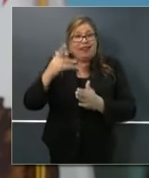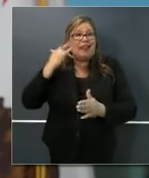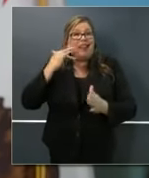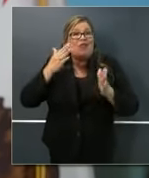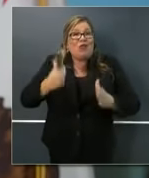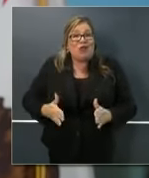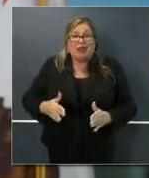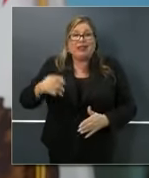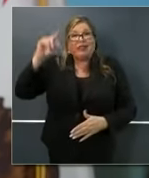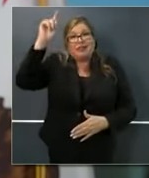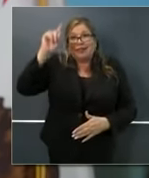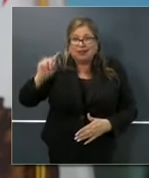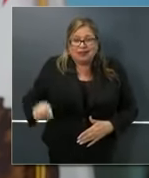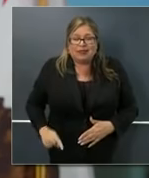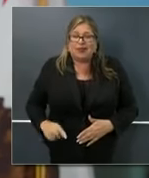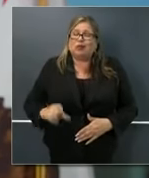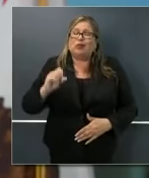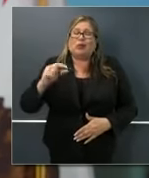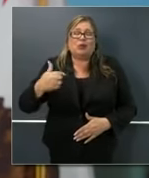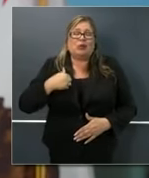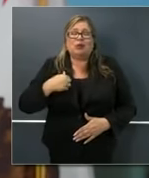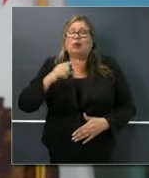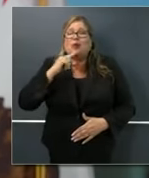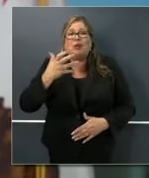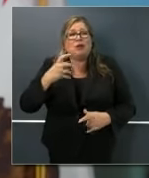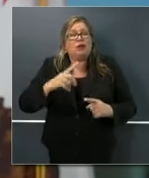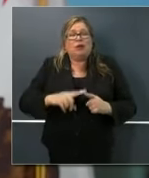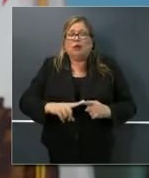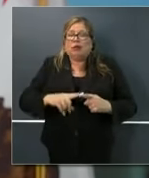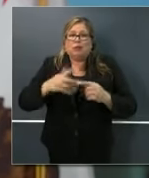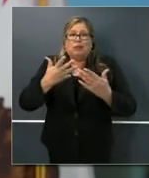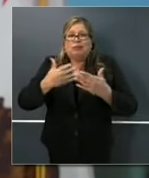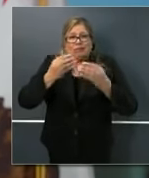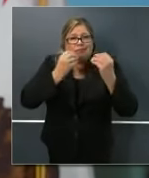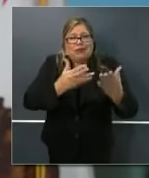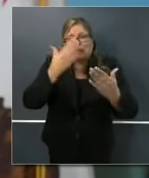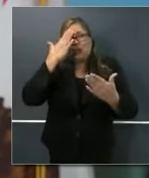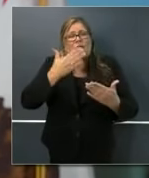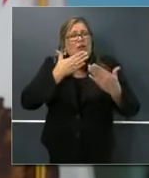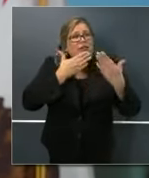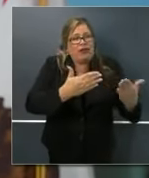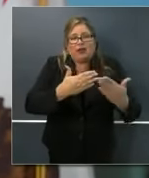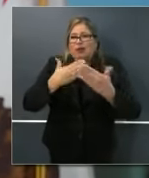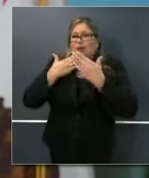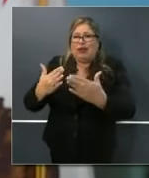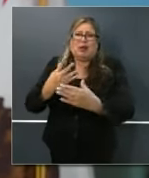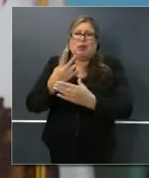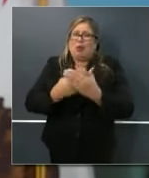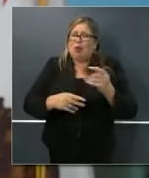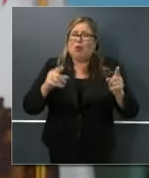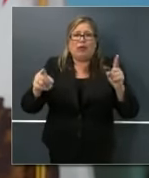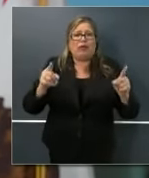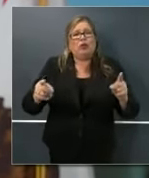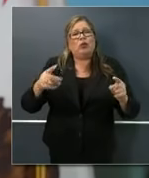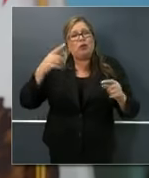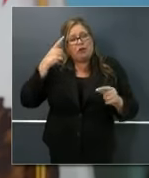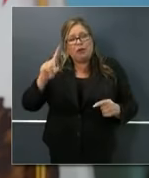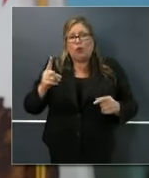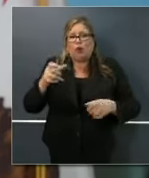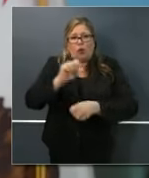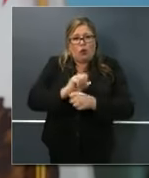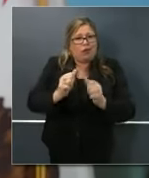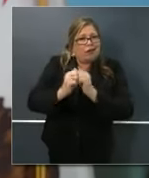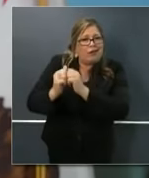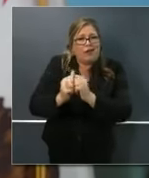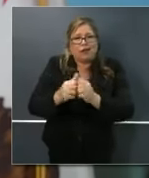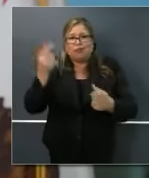again, I cannot impress upon you more and others more. Our gratitude to both of you for advancing that collective